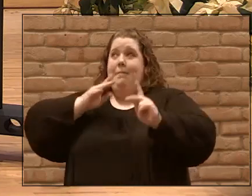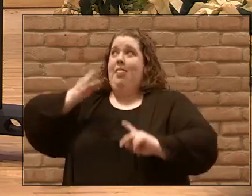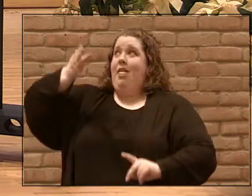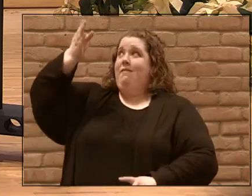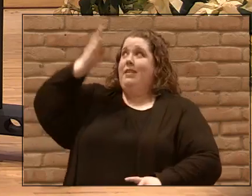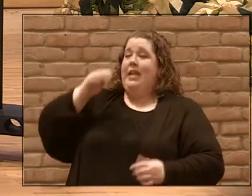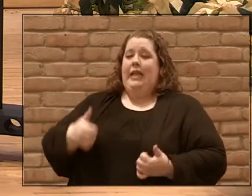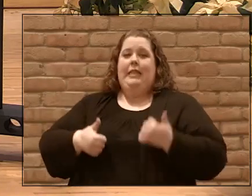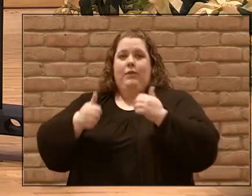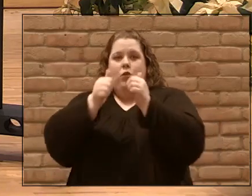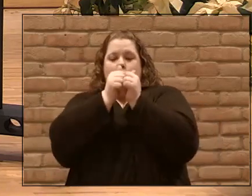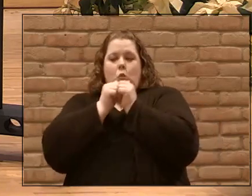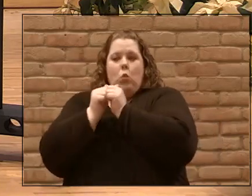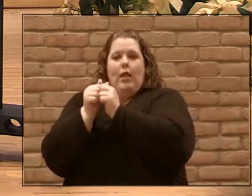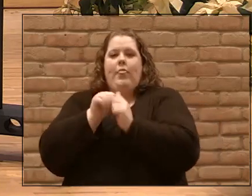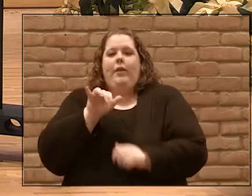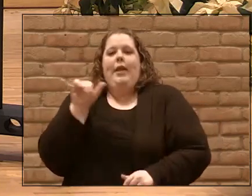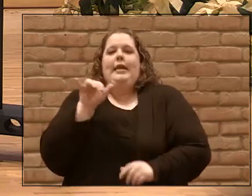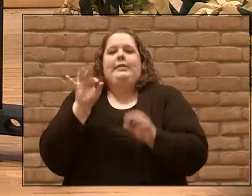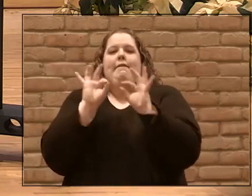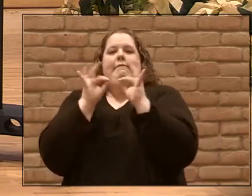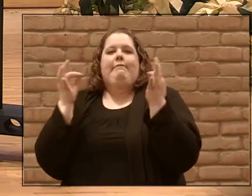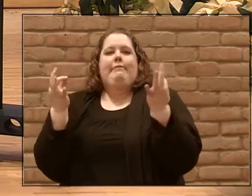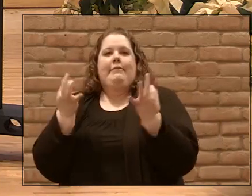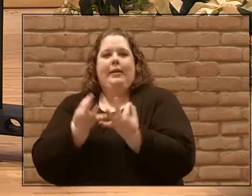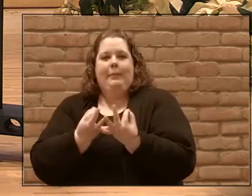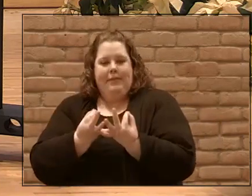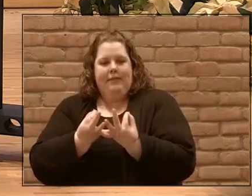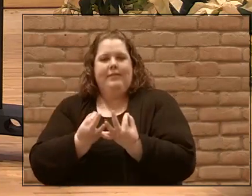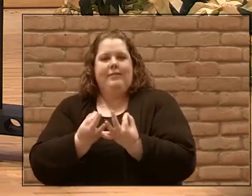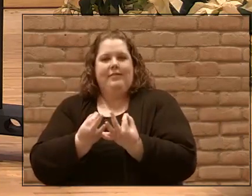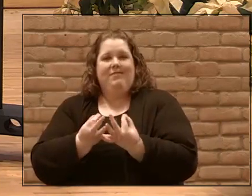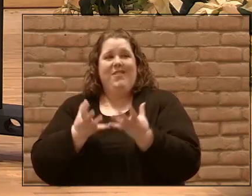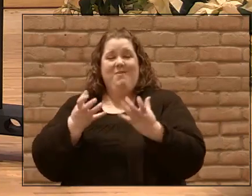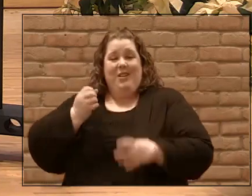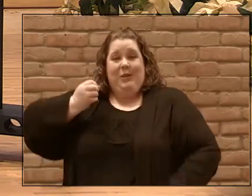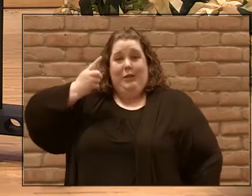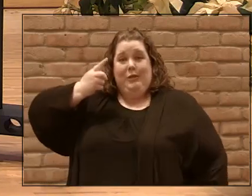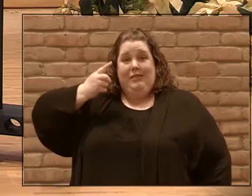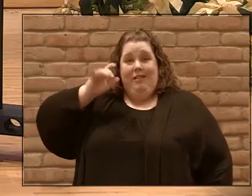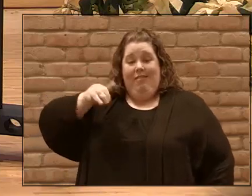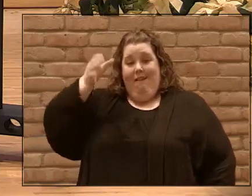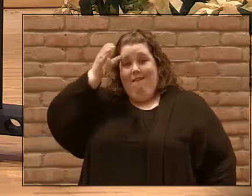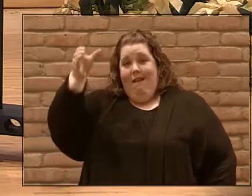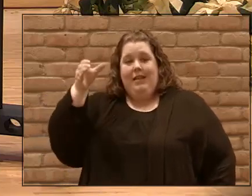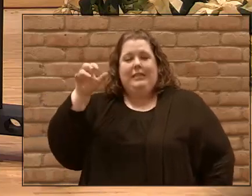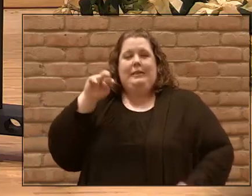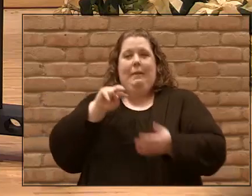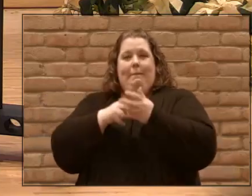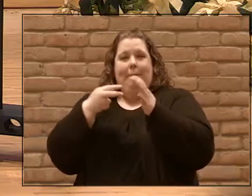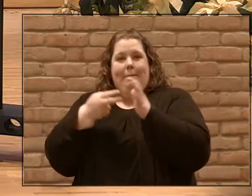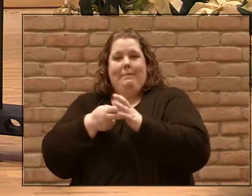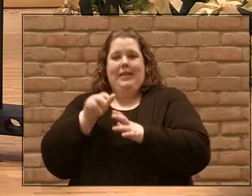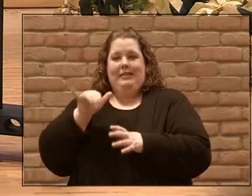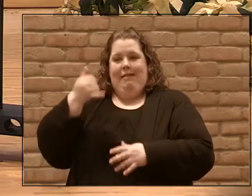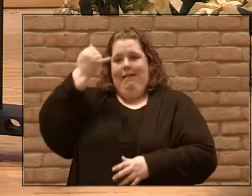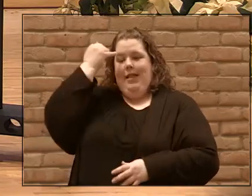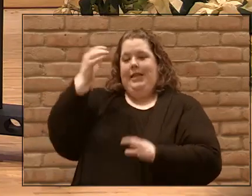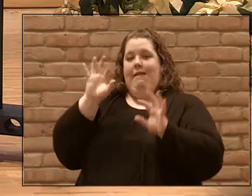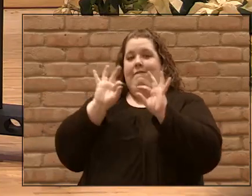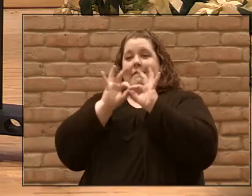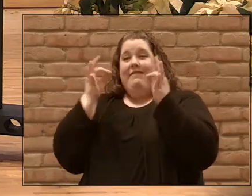understand that, we have to grasp the power of family in the ancient culture.